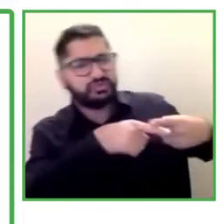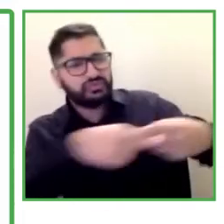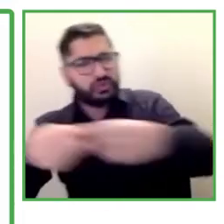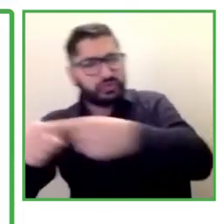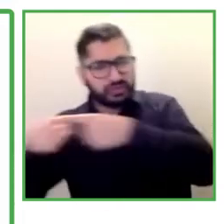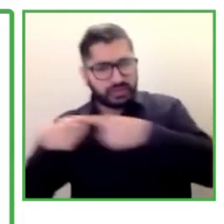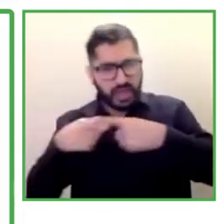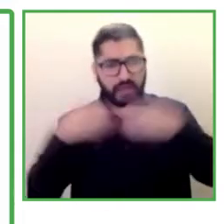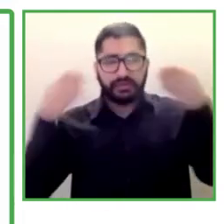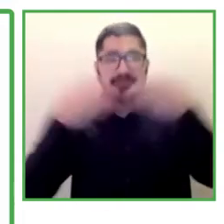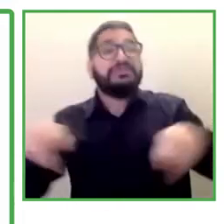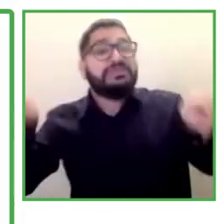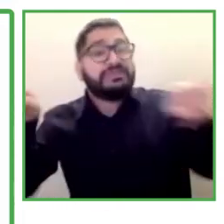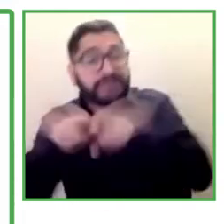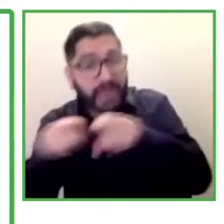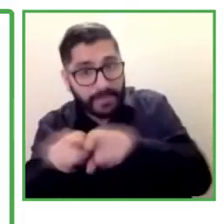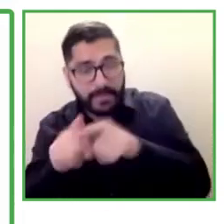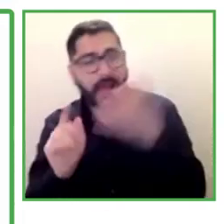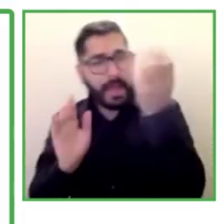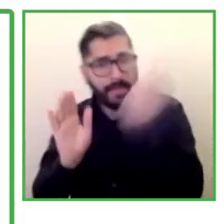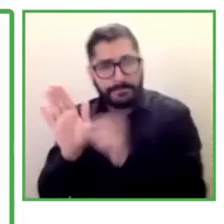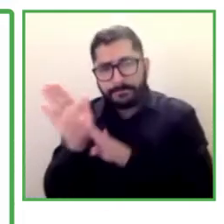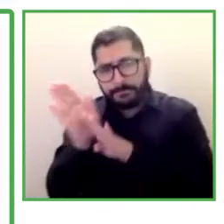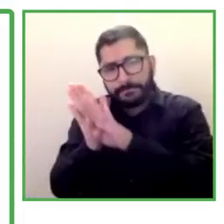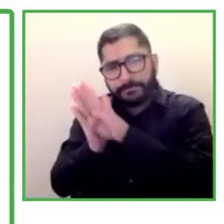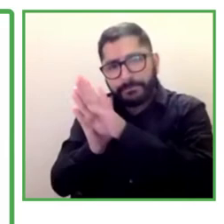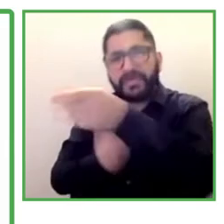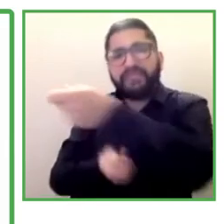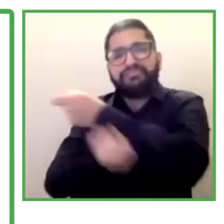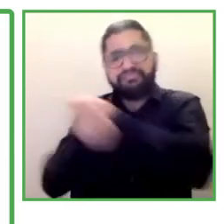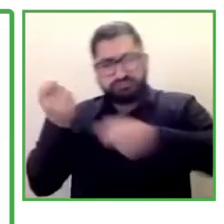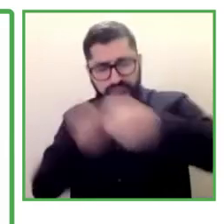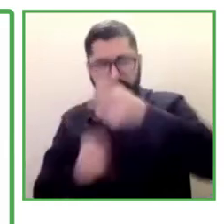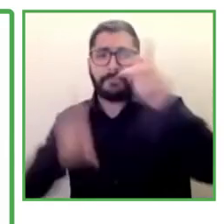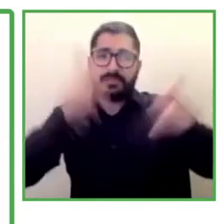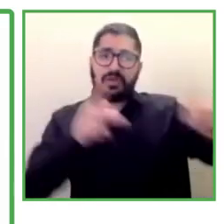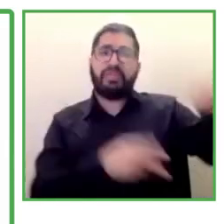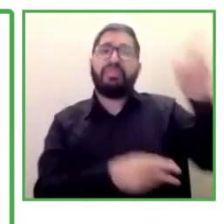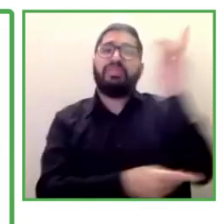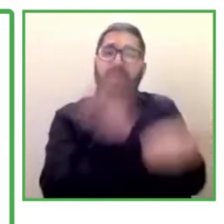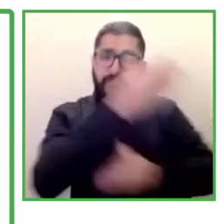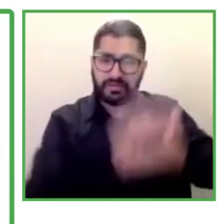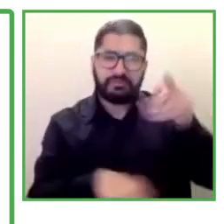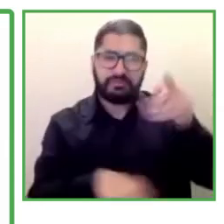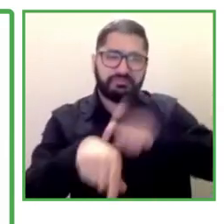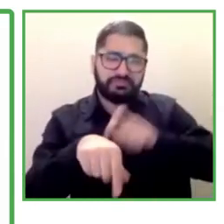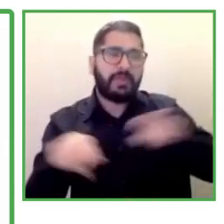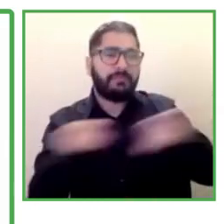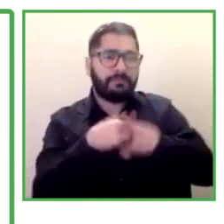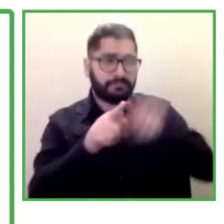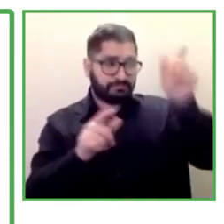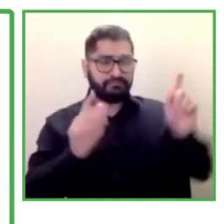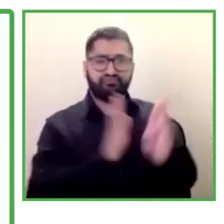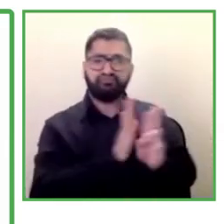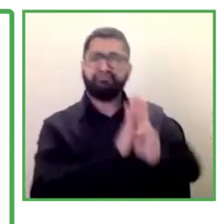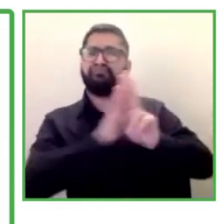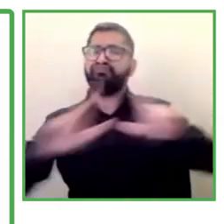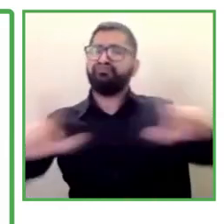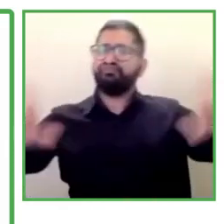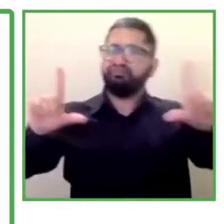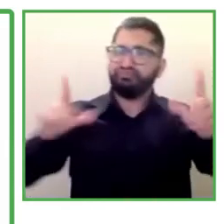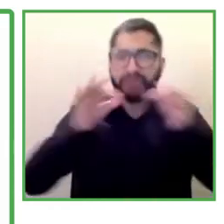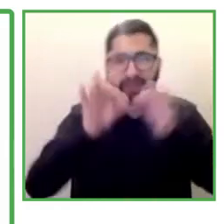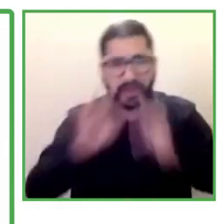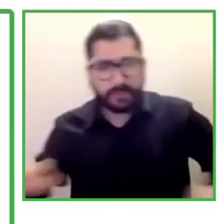generates value. People with disabilities represent about 13% of the population in Latin America and the